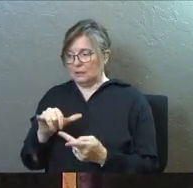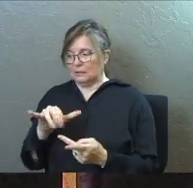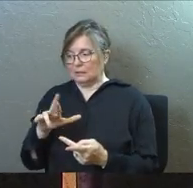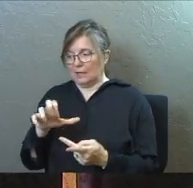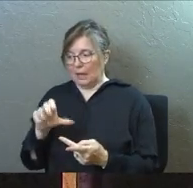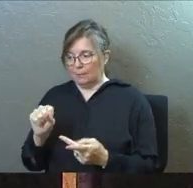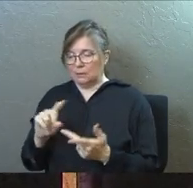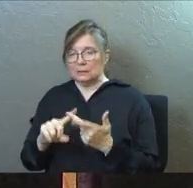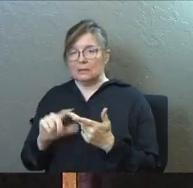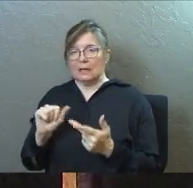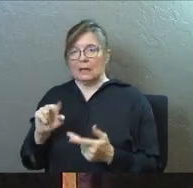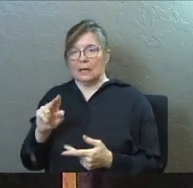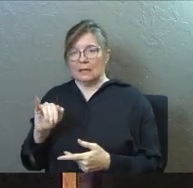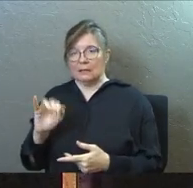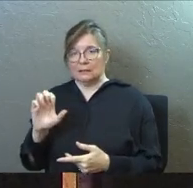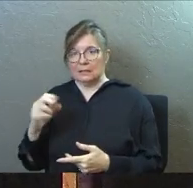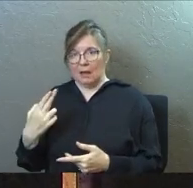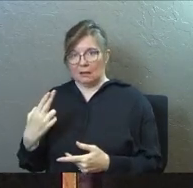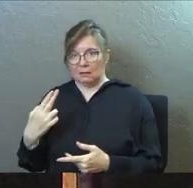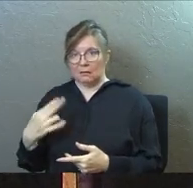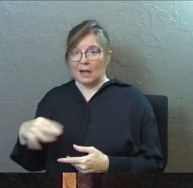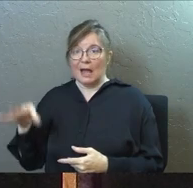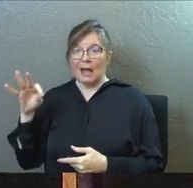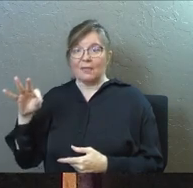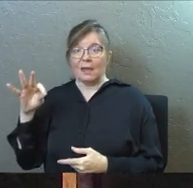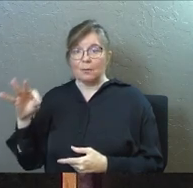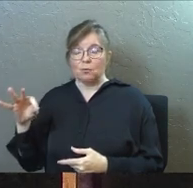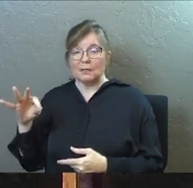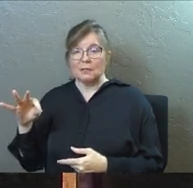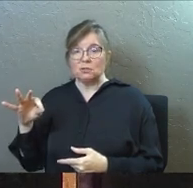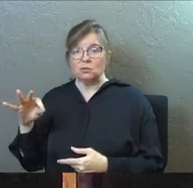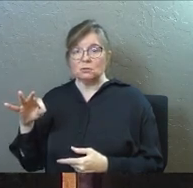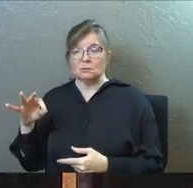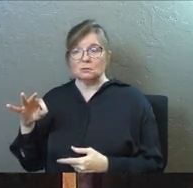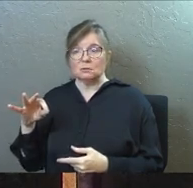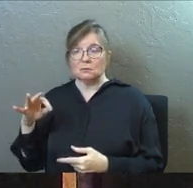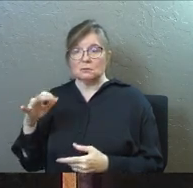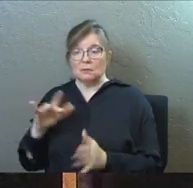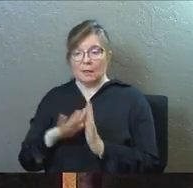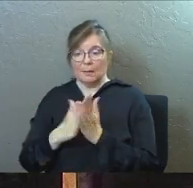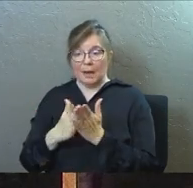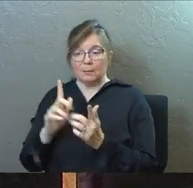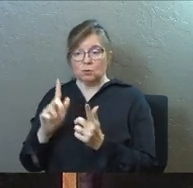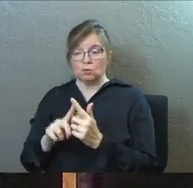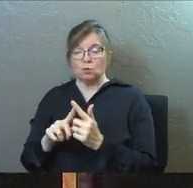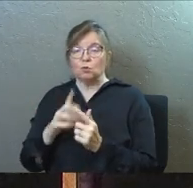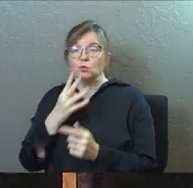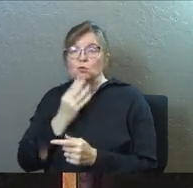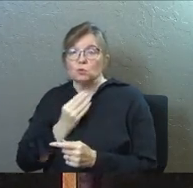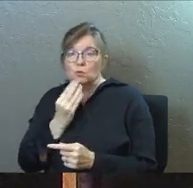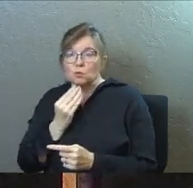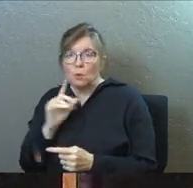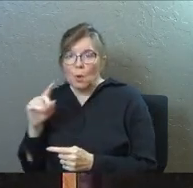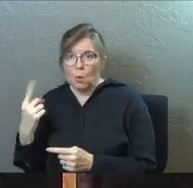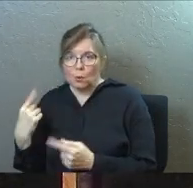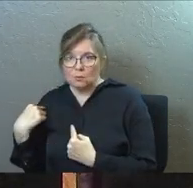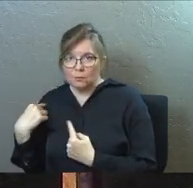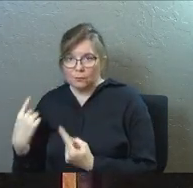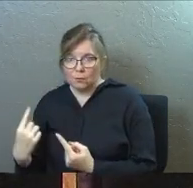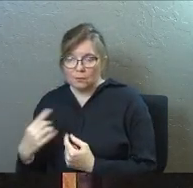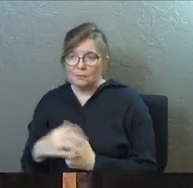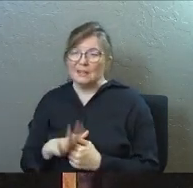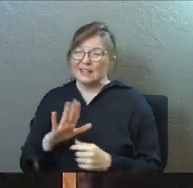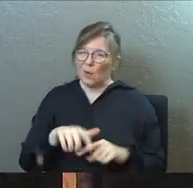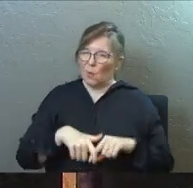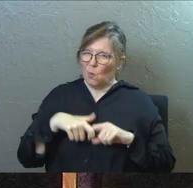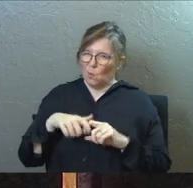and they preached the word of God, but only to Jews, now pause right there, this is a big thing in the early church, we've been talking about it non-stop